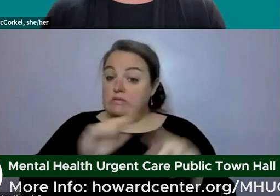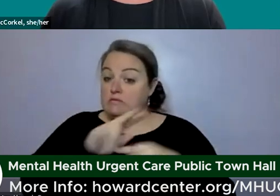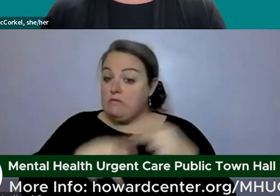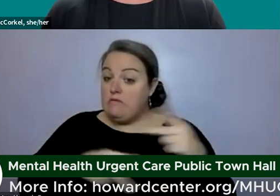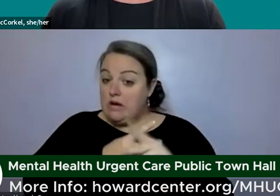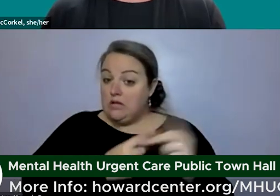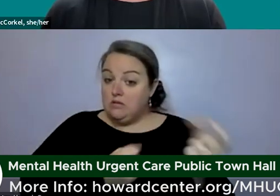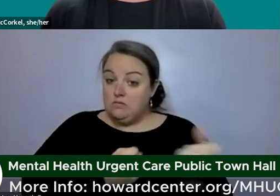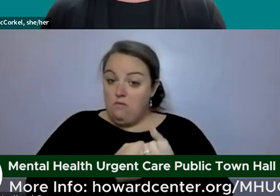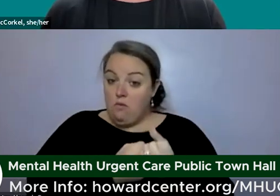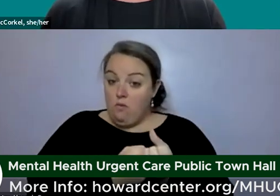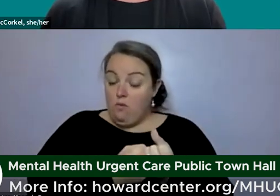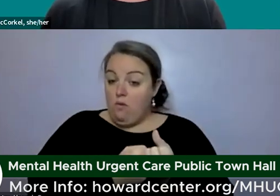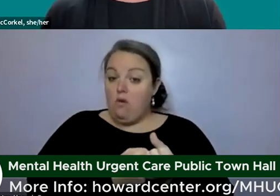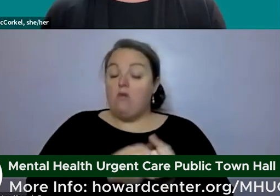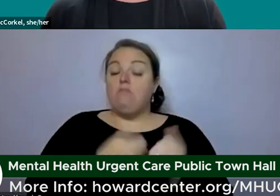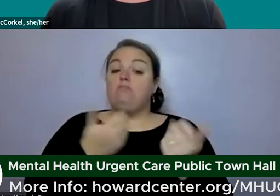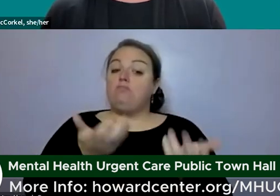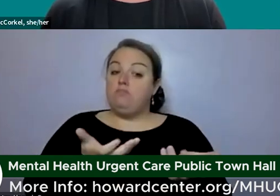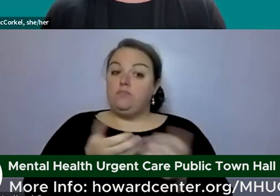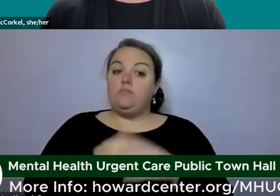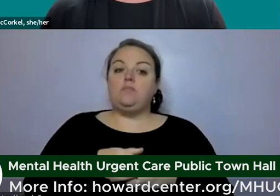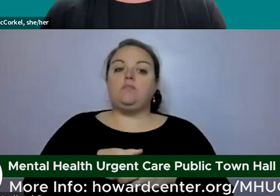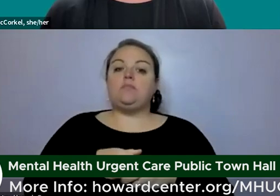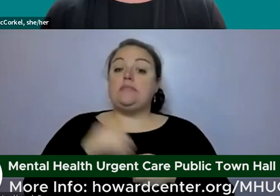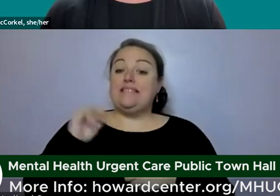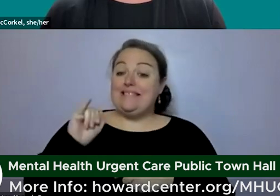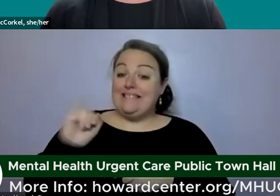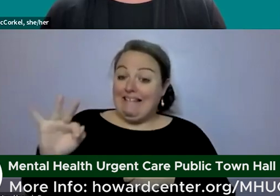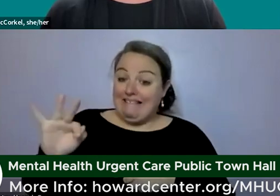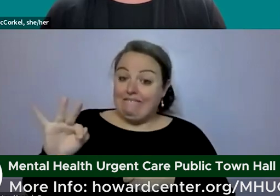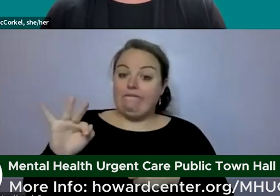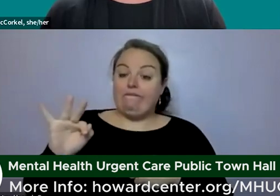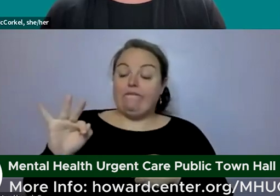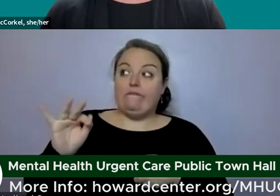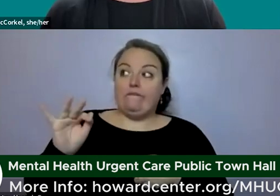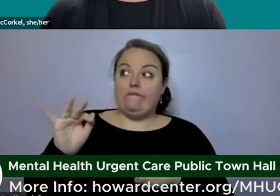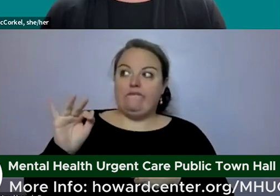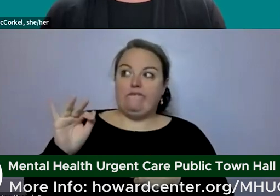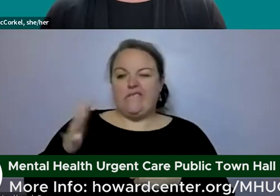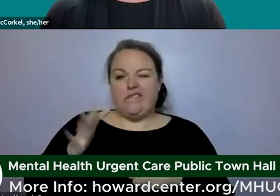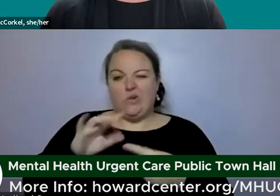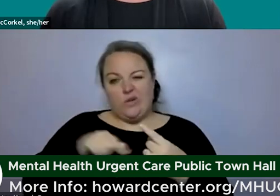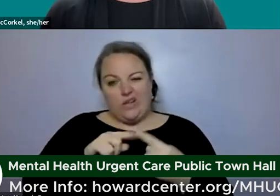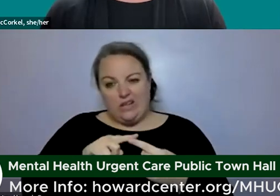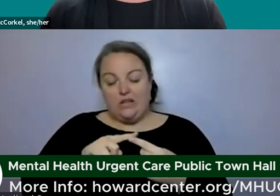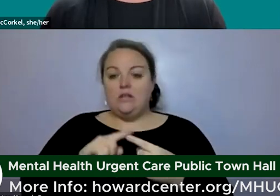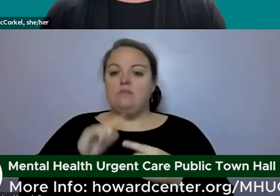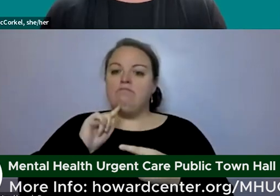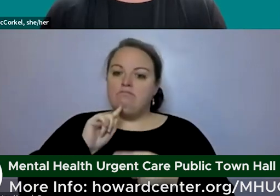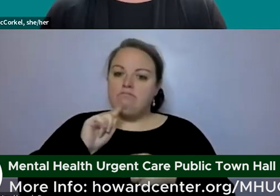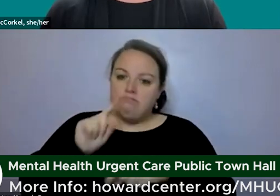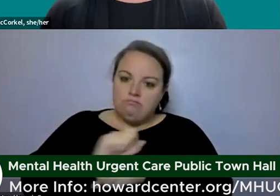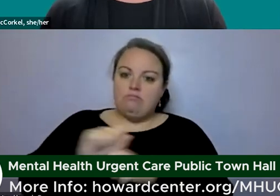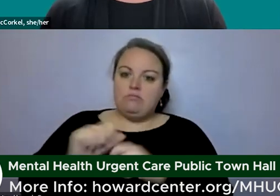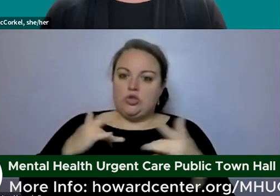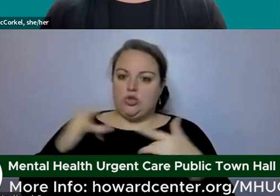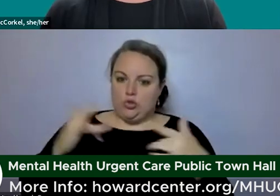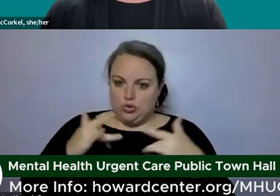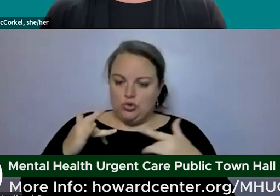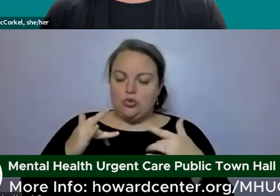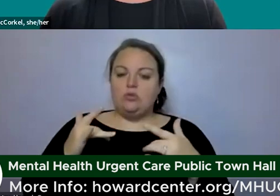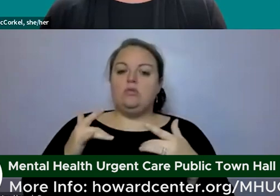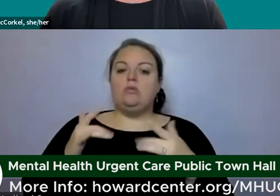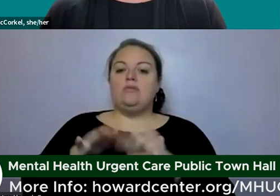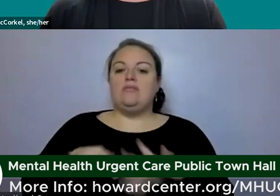of supports and if and when there's a really serious concern i think the other beauty of the model is